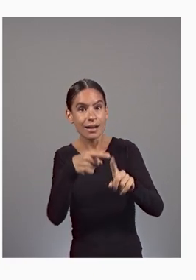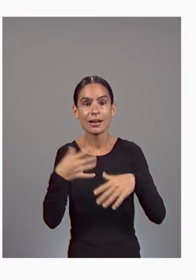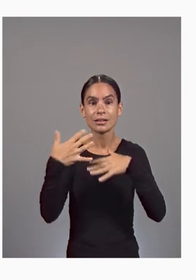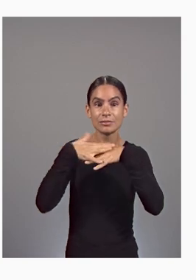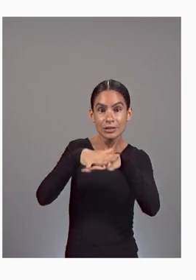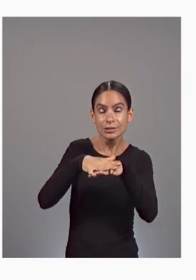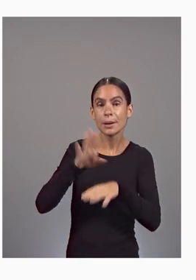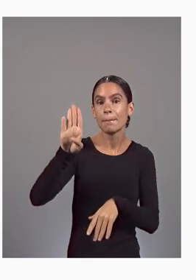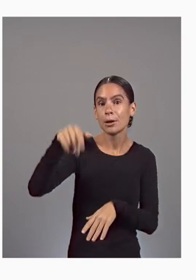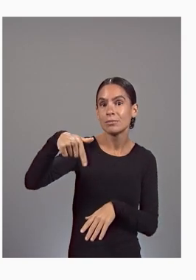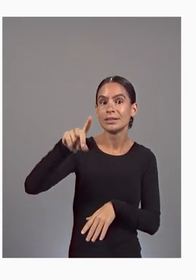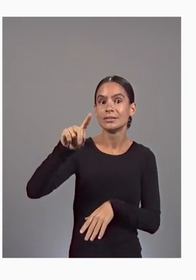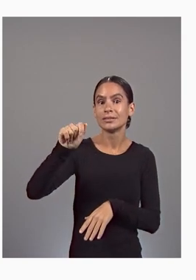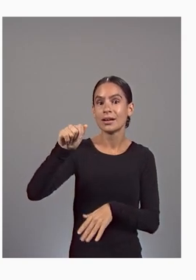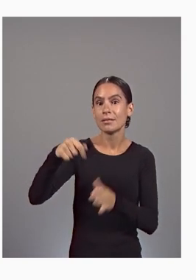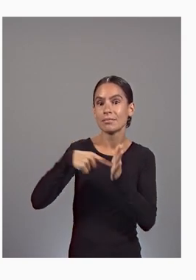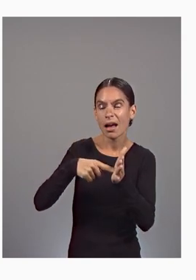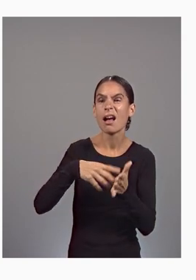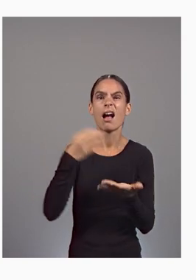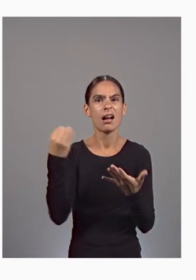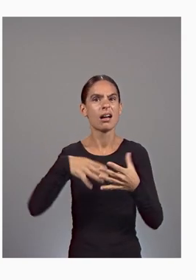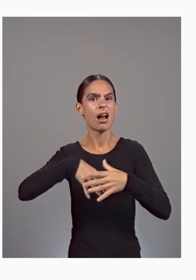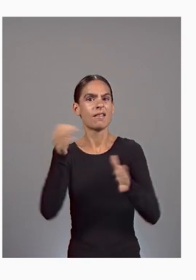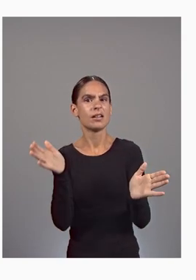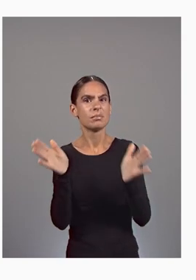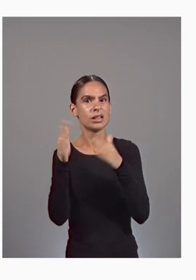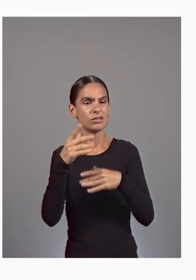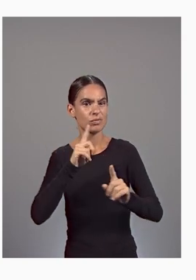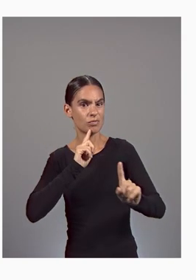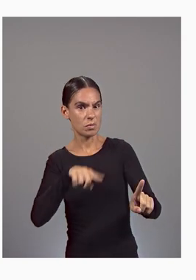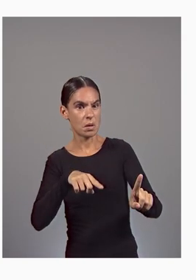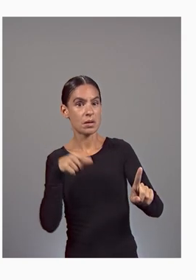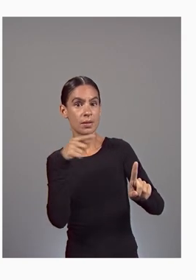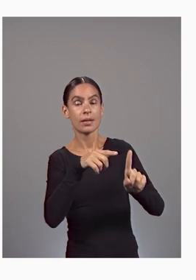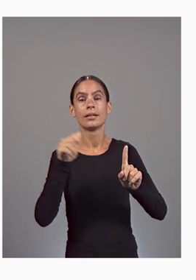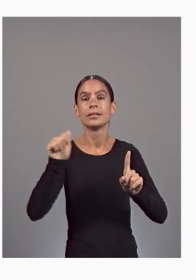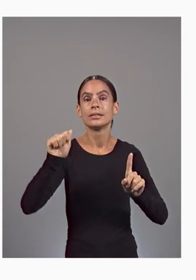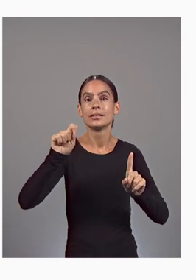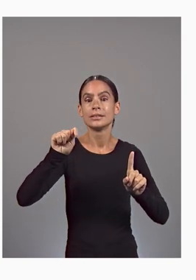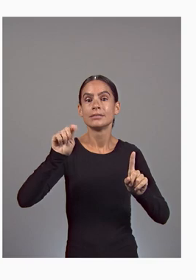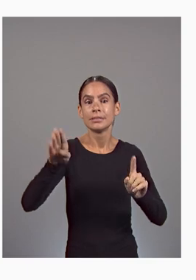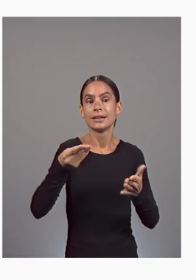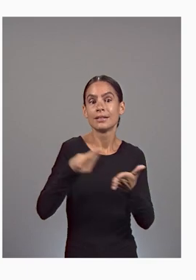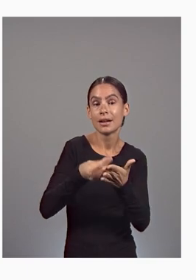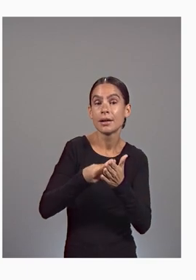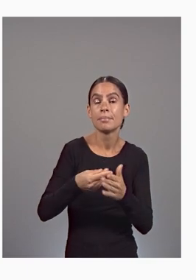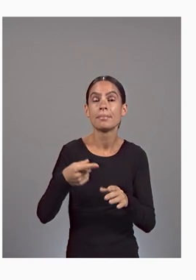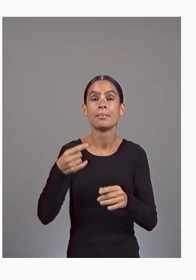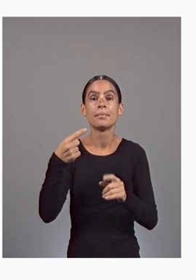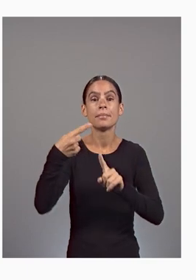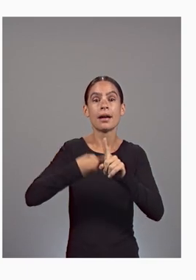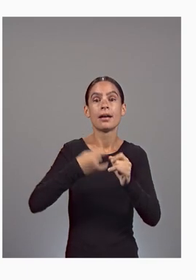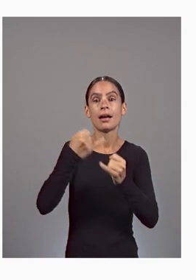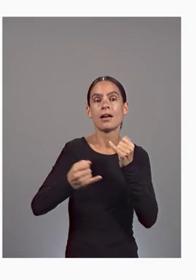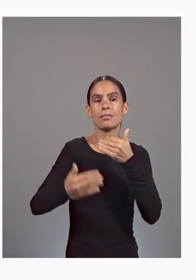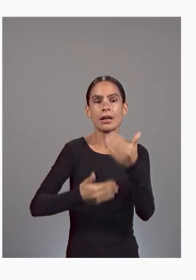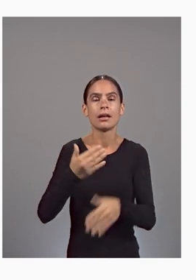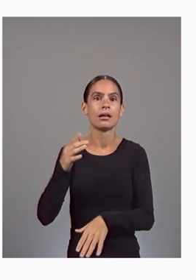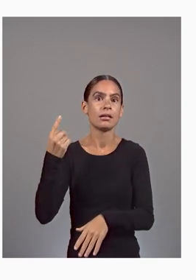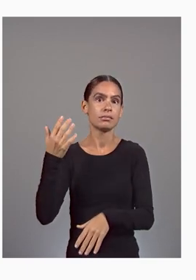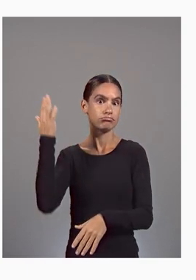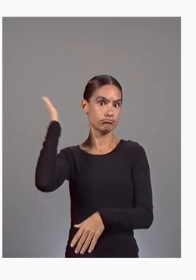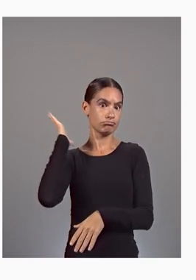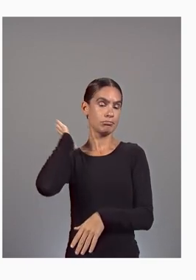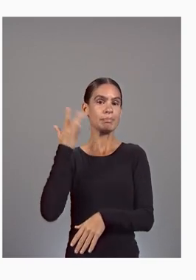reports. For ATB financials, month-end processes that used to take five hours now run in just